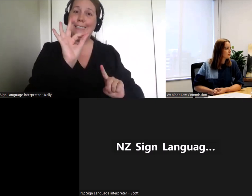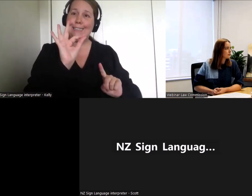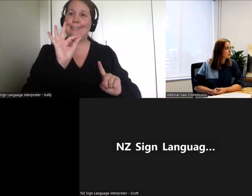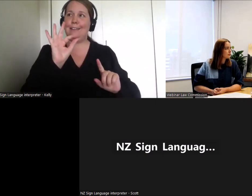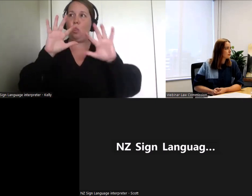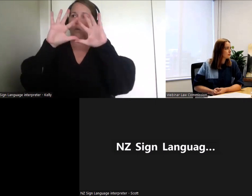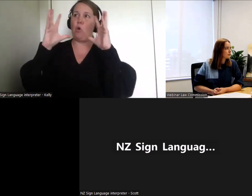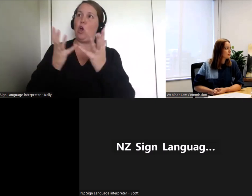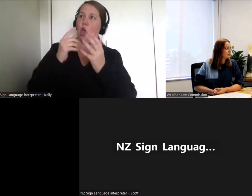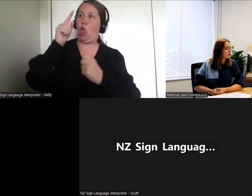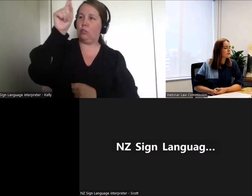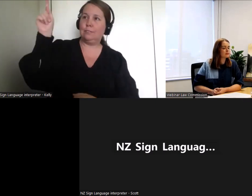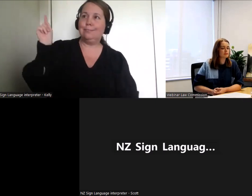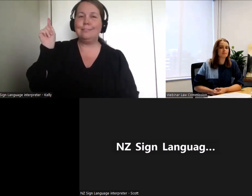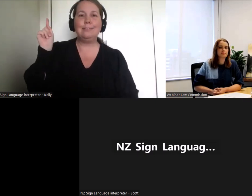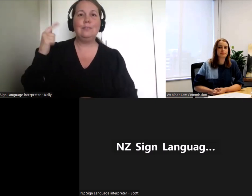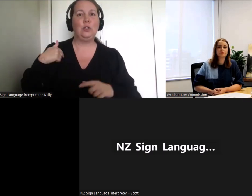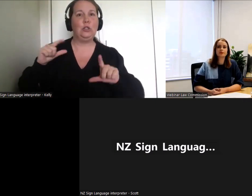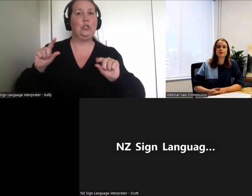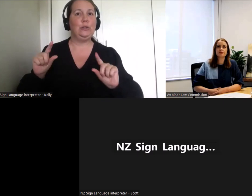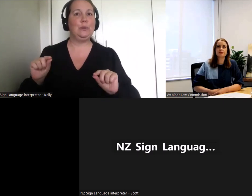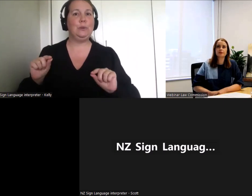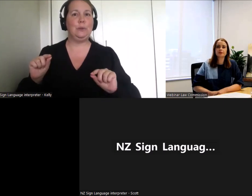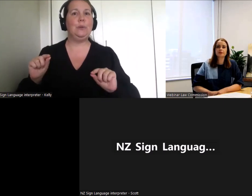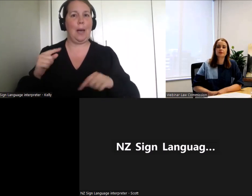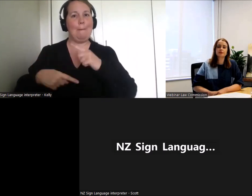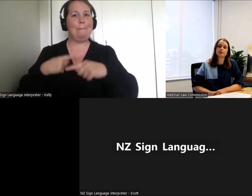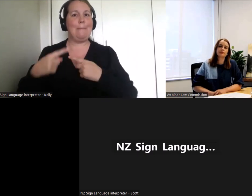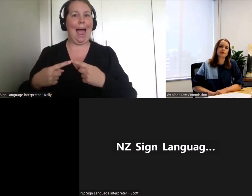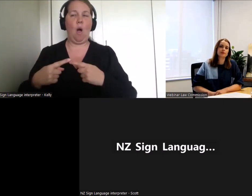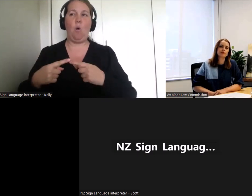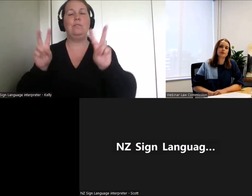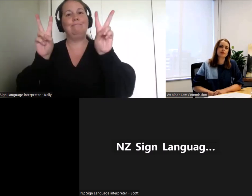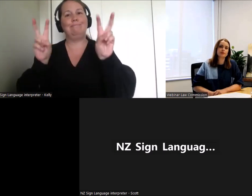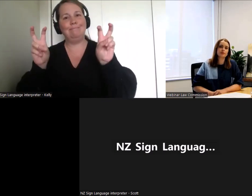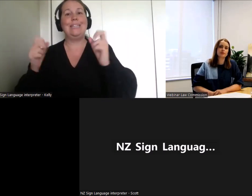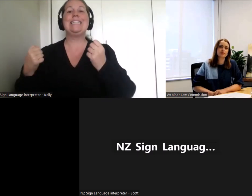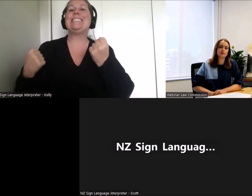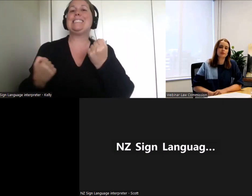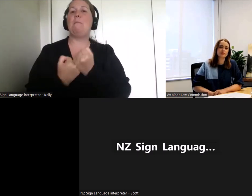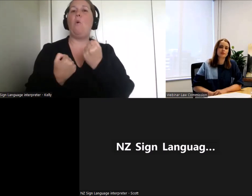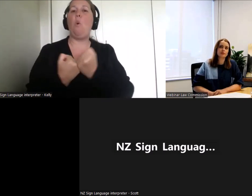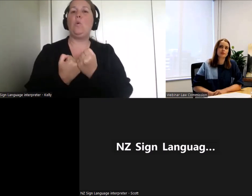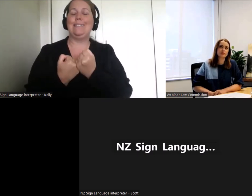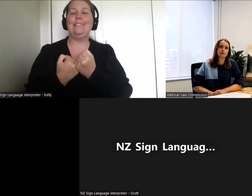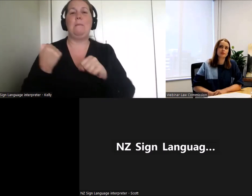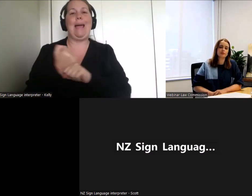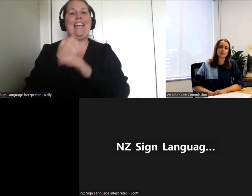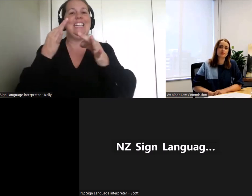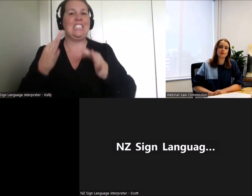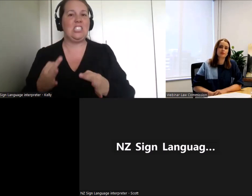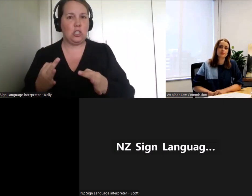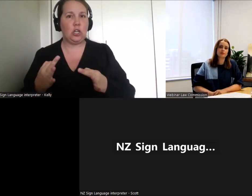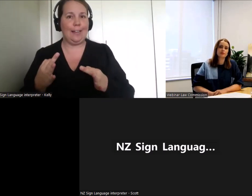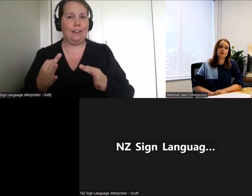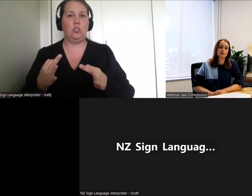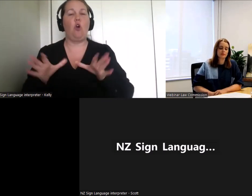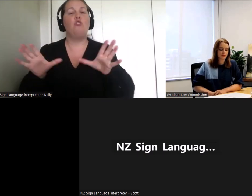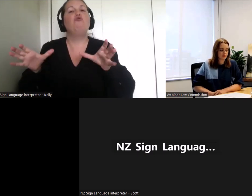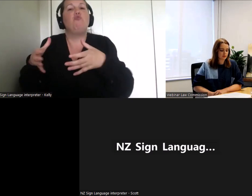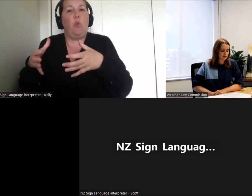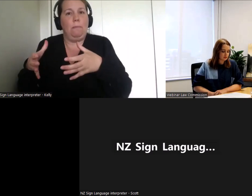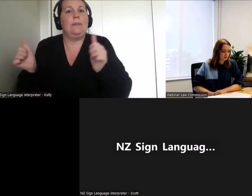world and in New Zealand about supported decision making. So we ask questions about people's experience with